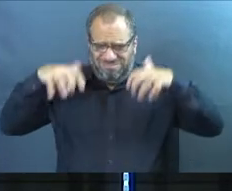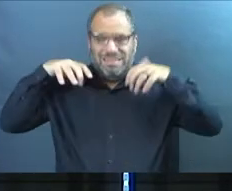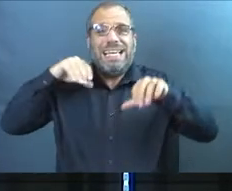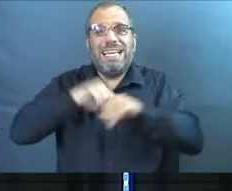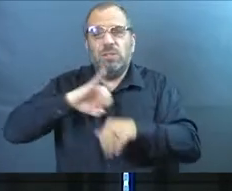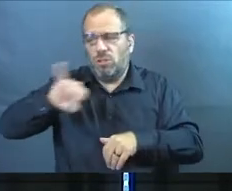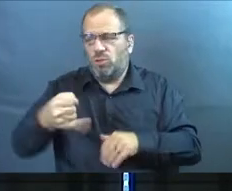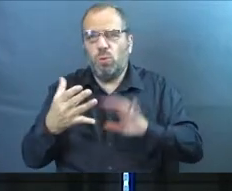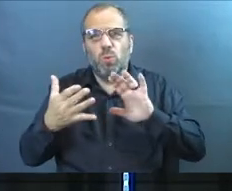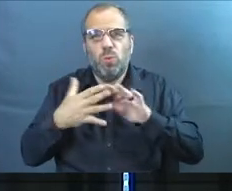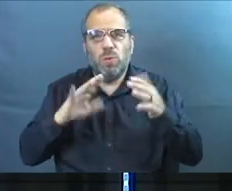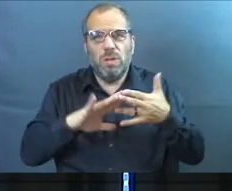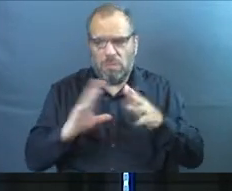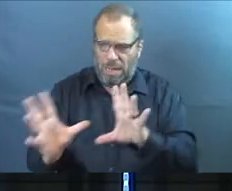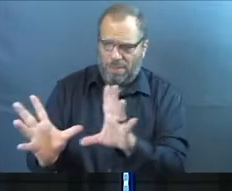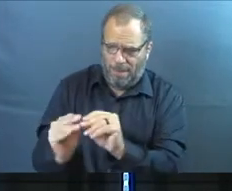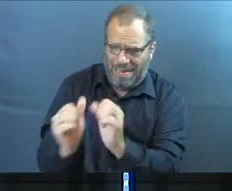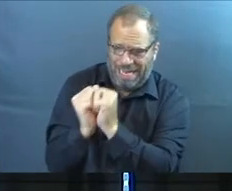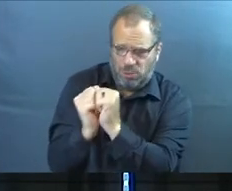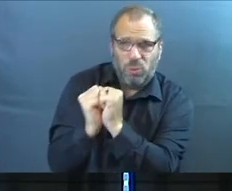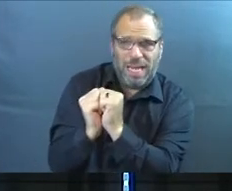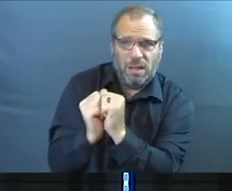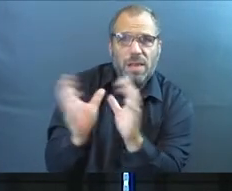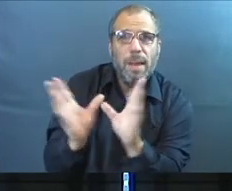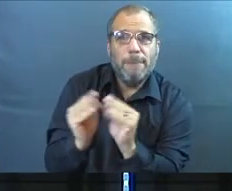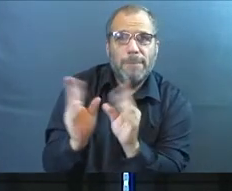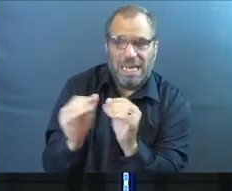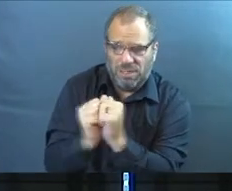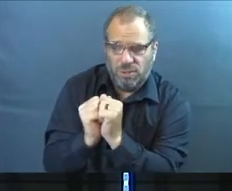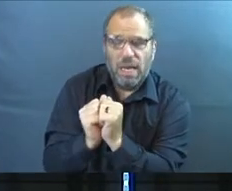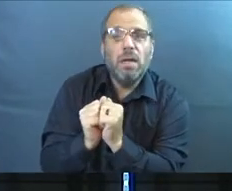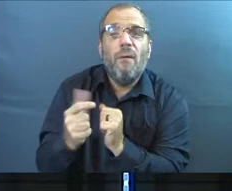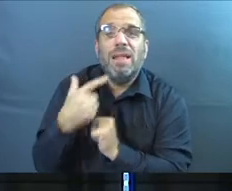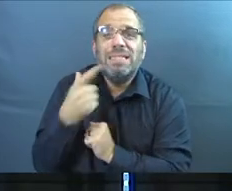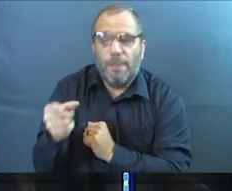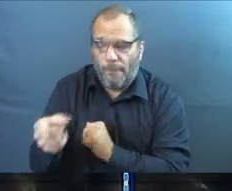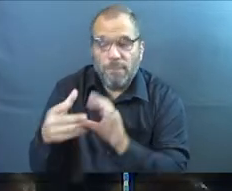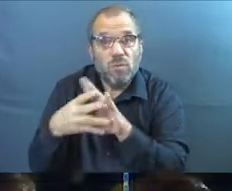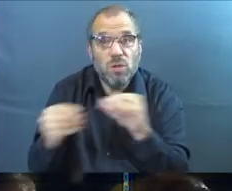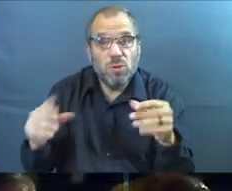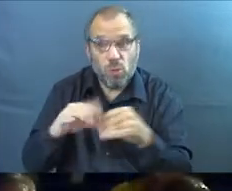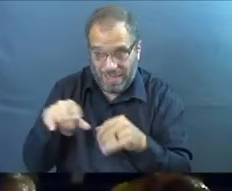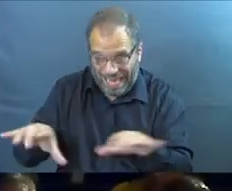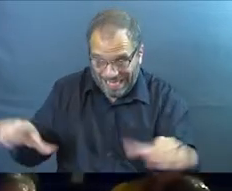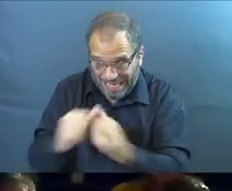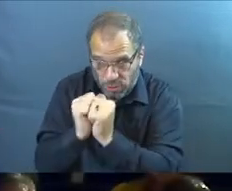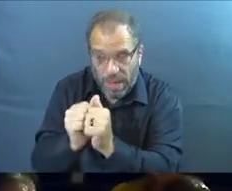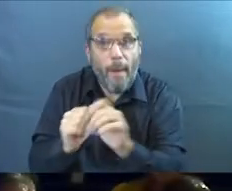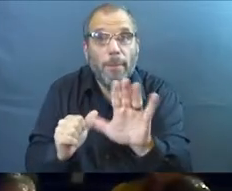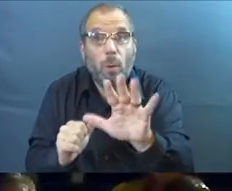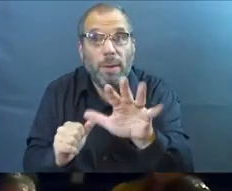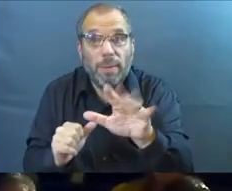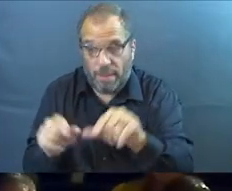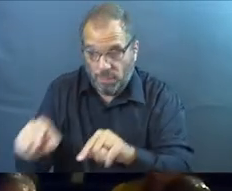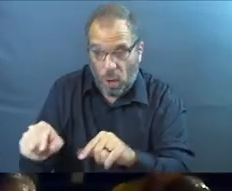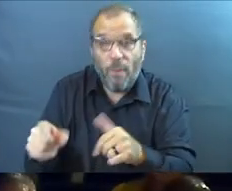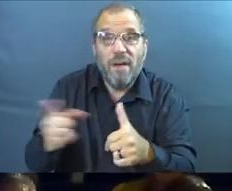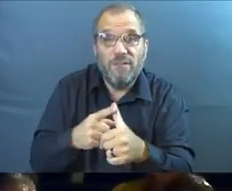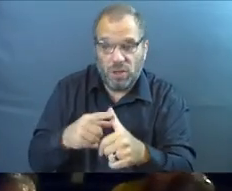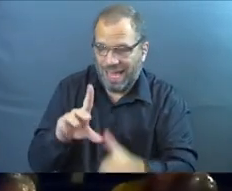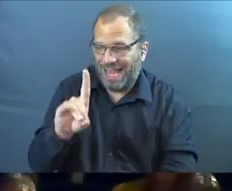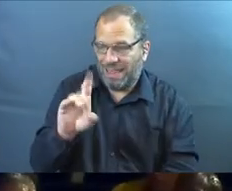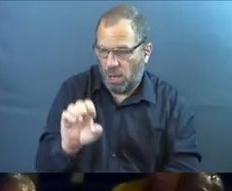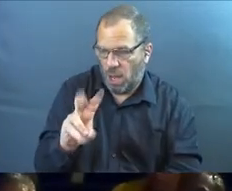Jerusalem. And they're meeting together. And this is going to describe to us exactly what they did together. But notice first that they are